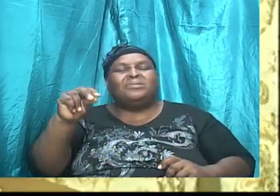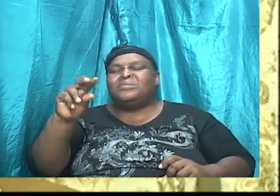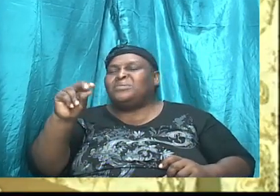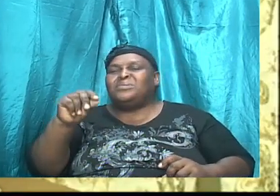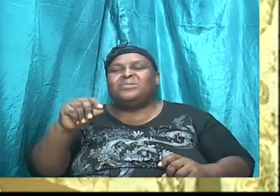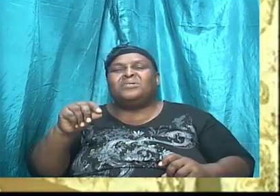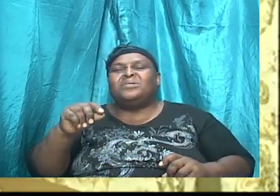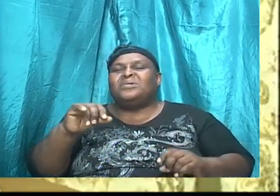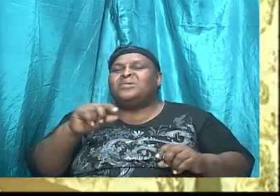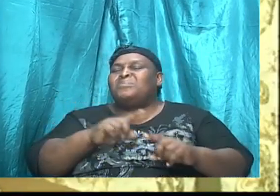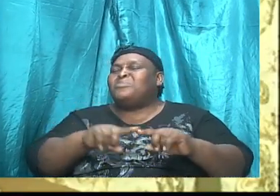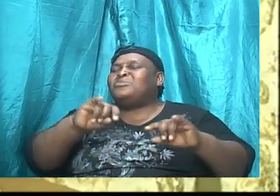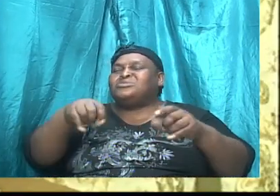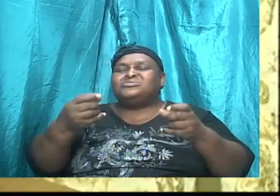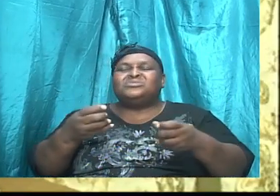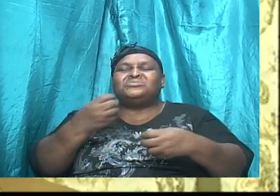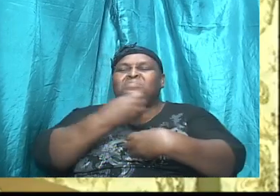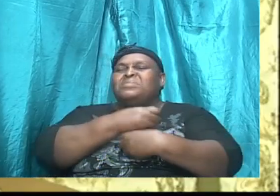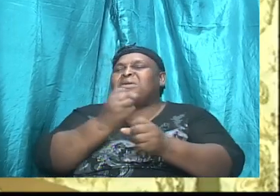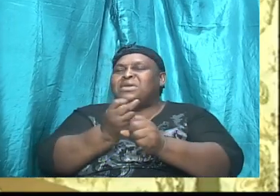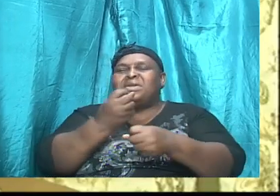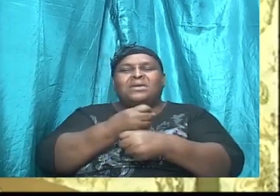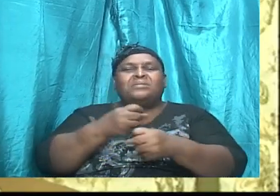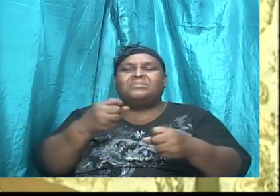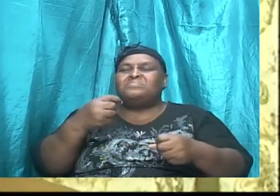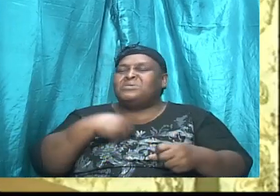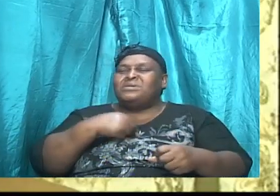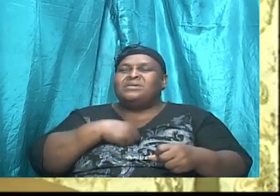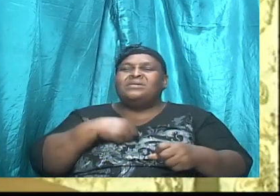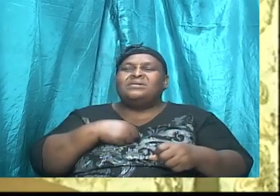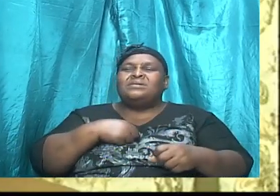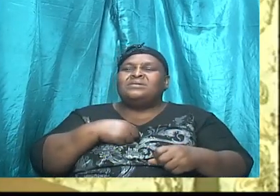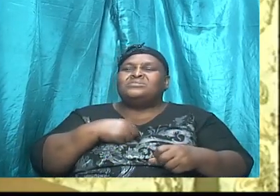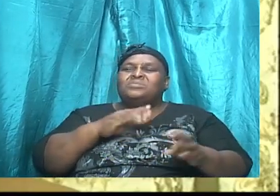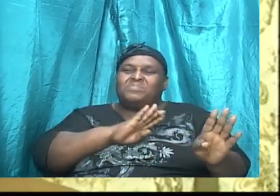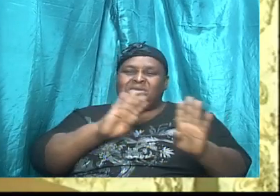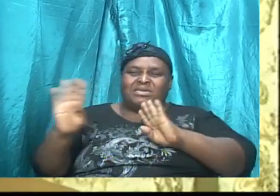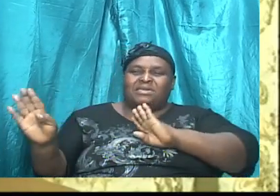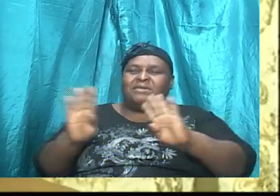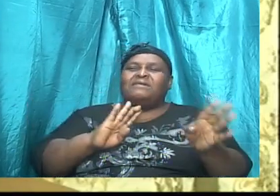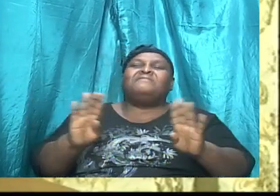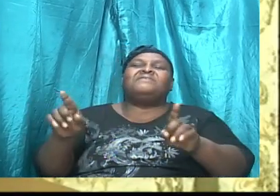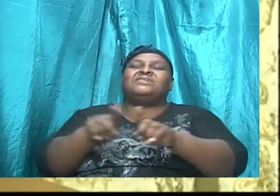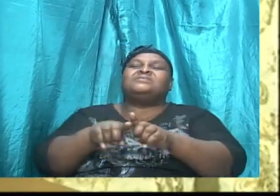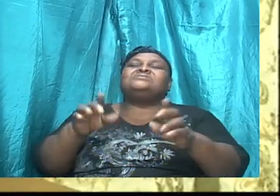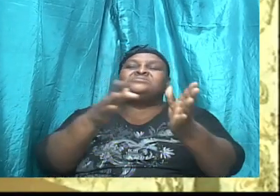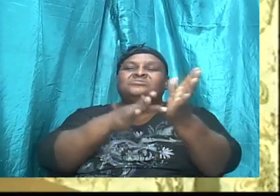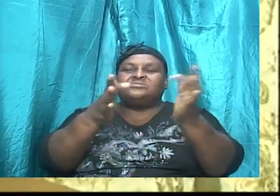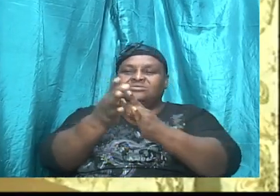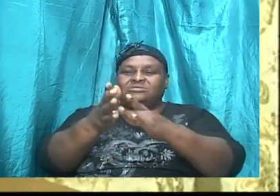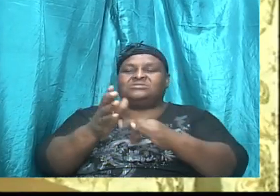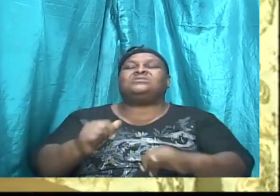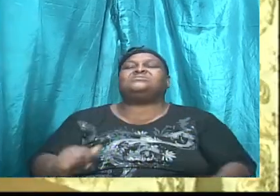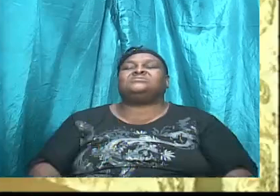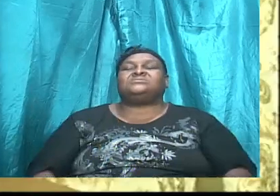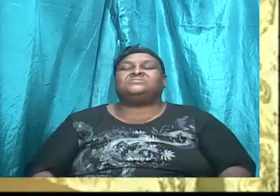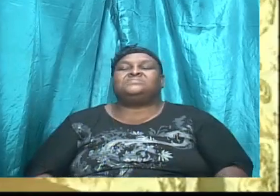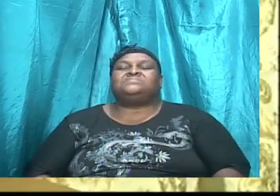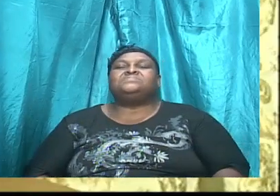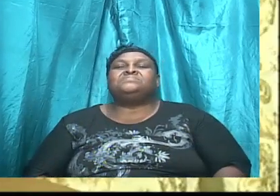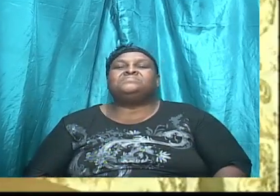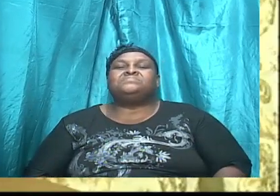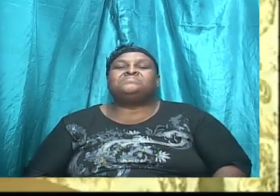allow me to act as Christ would. Amen? Bless the Lord. And so that and